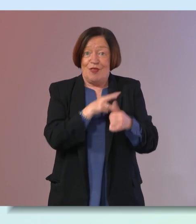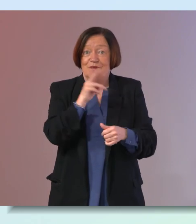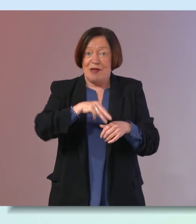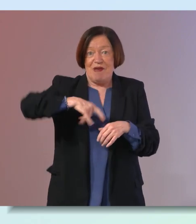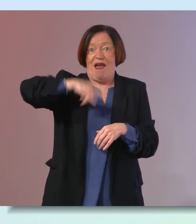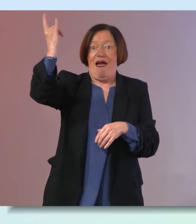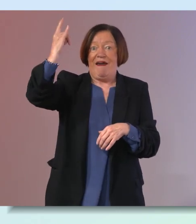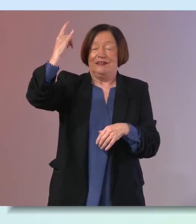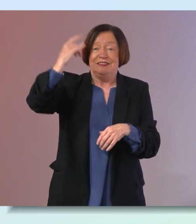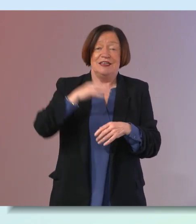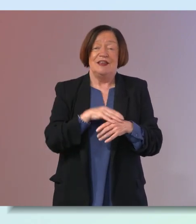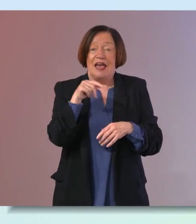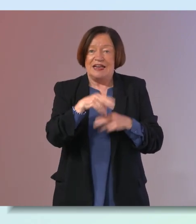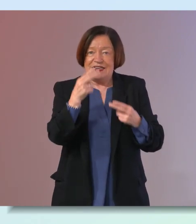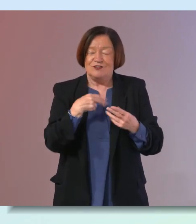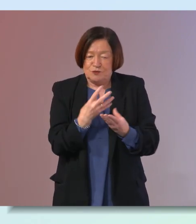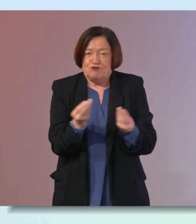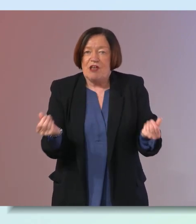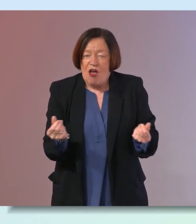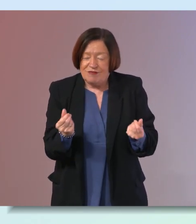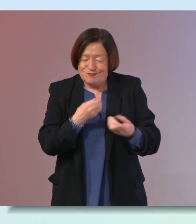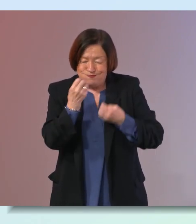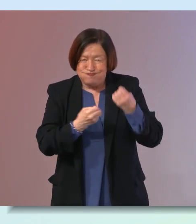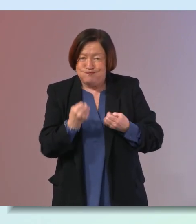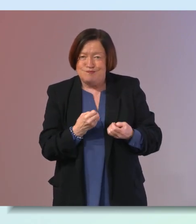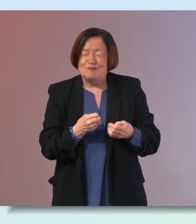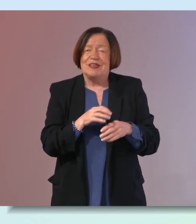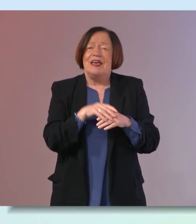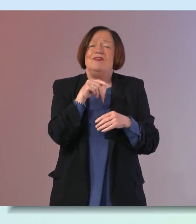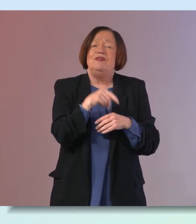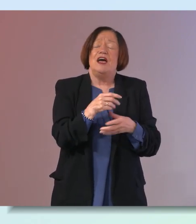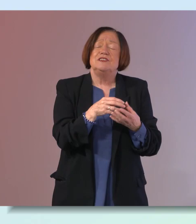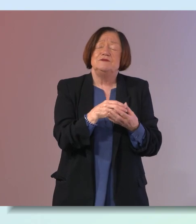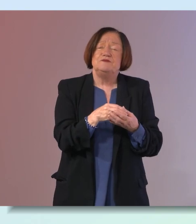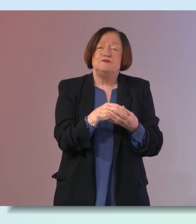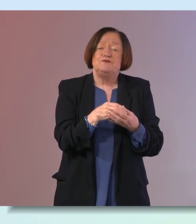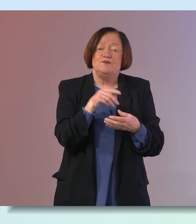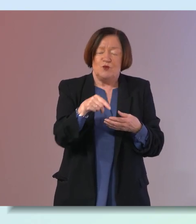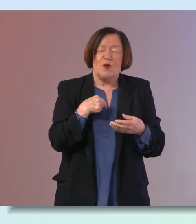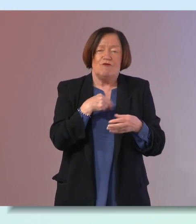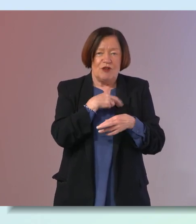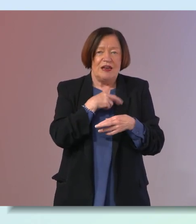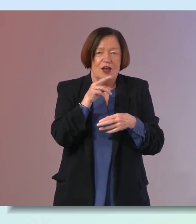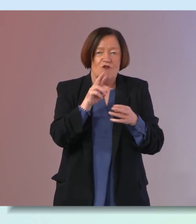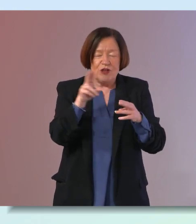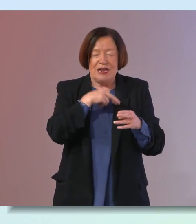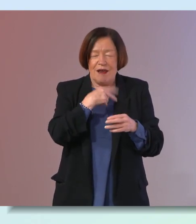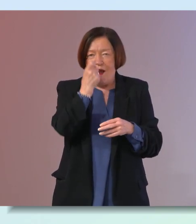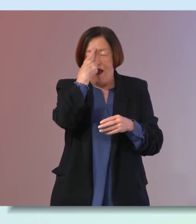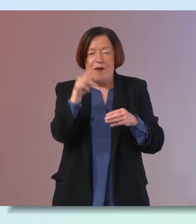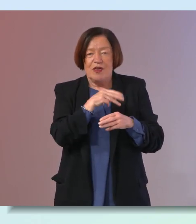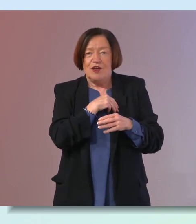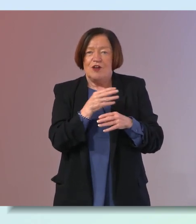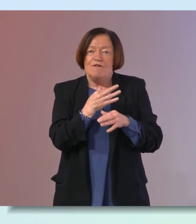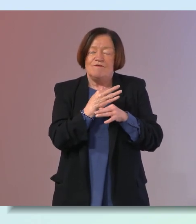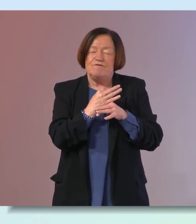high and it would need to be addressed um and that that's something where we very much encourage people to go and follow their